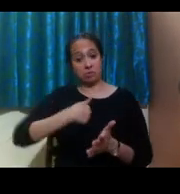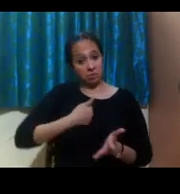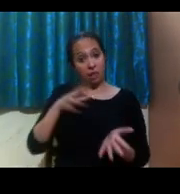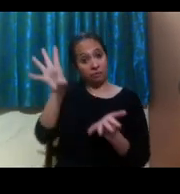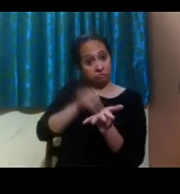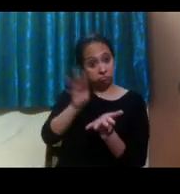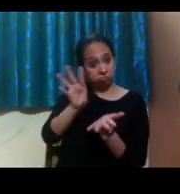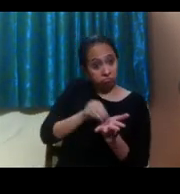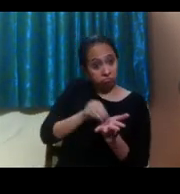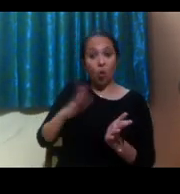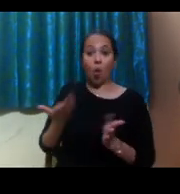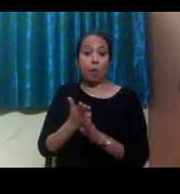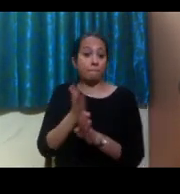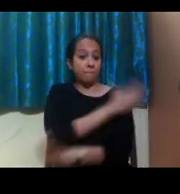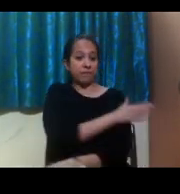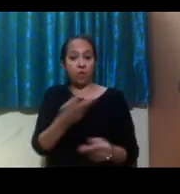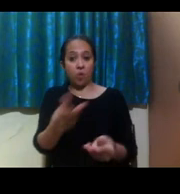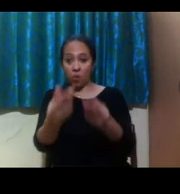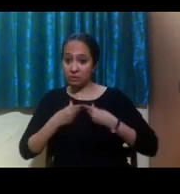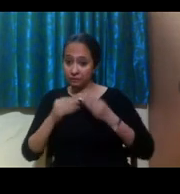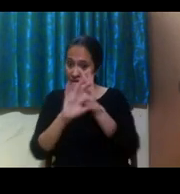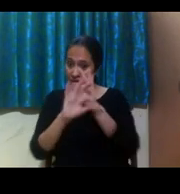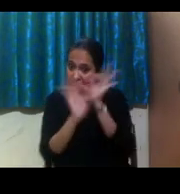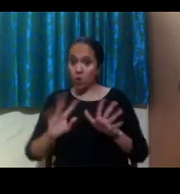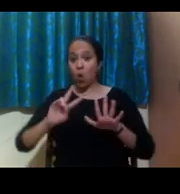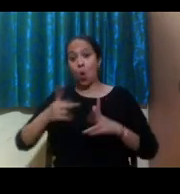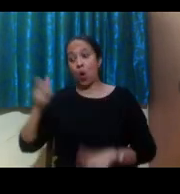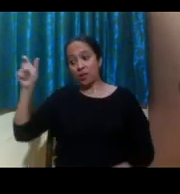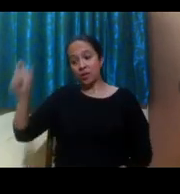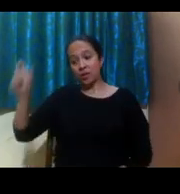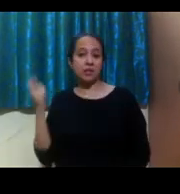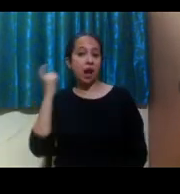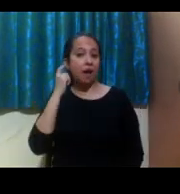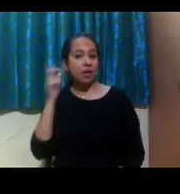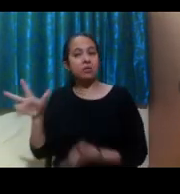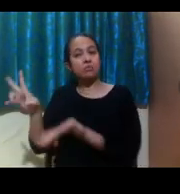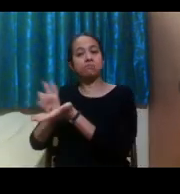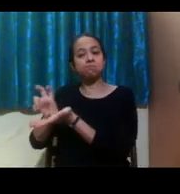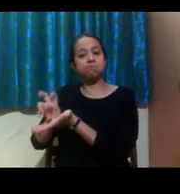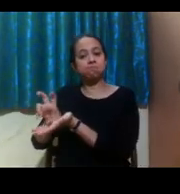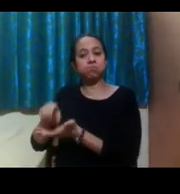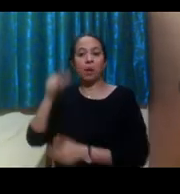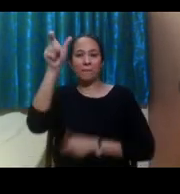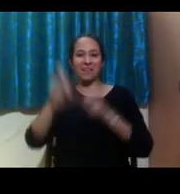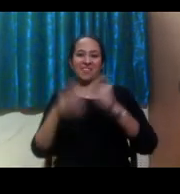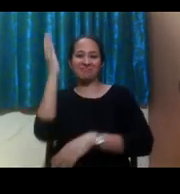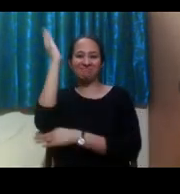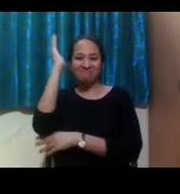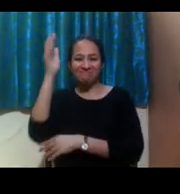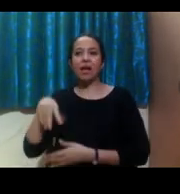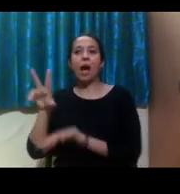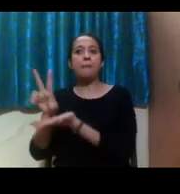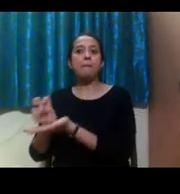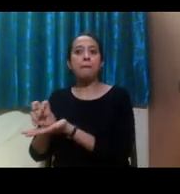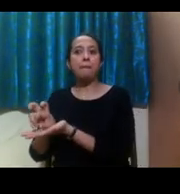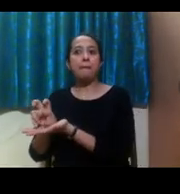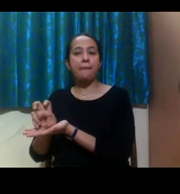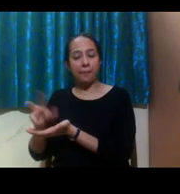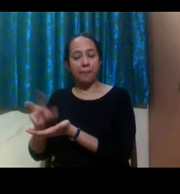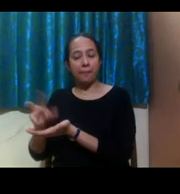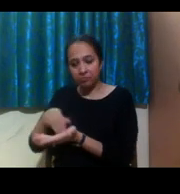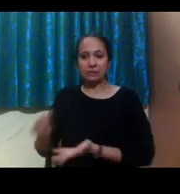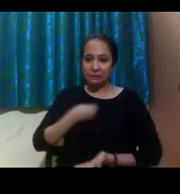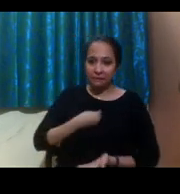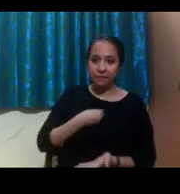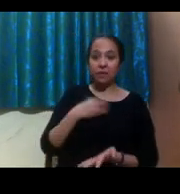notes ahead of time. Or maybe even being able to audio record those lectures. I talked about this earlier where you might need